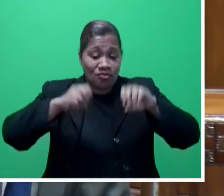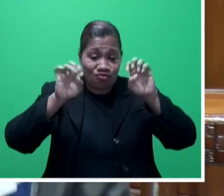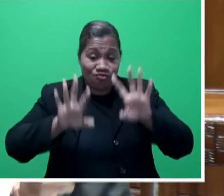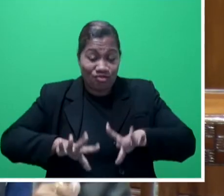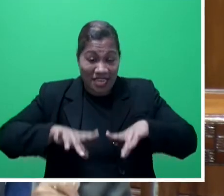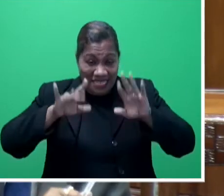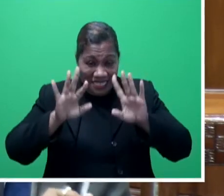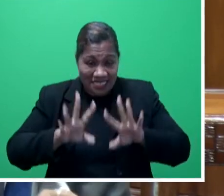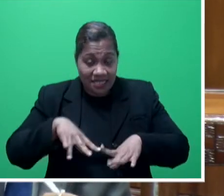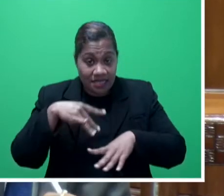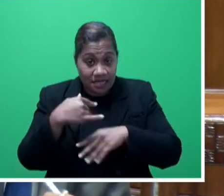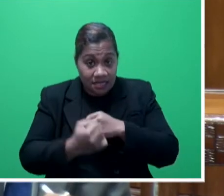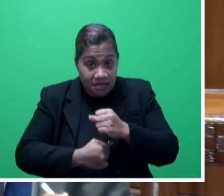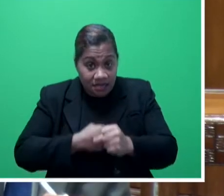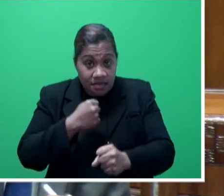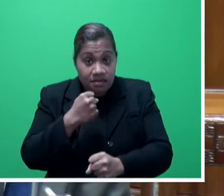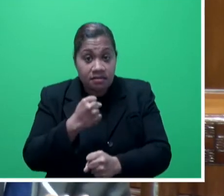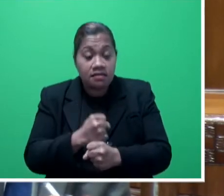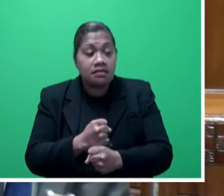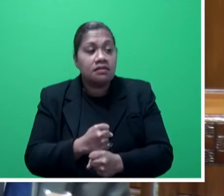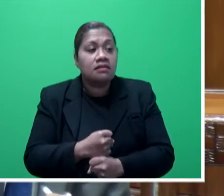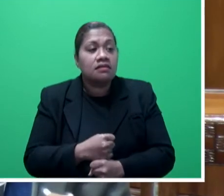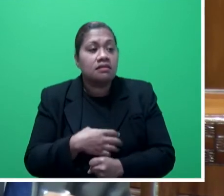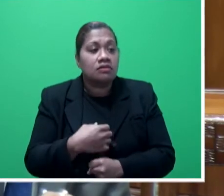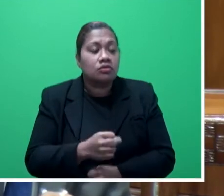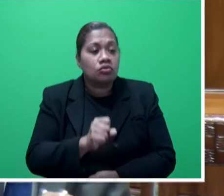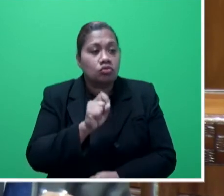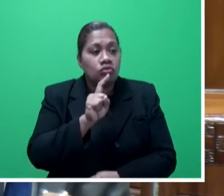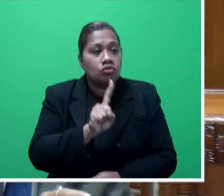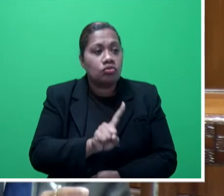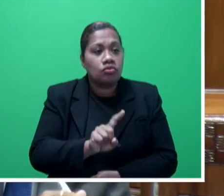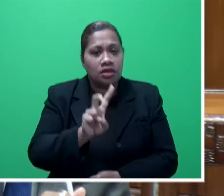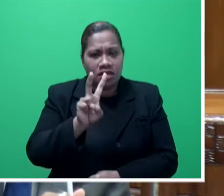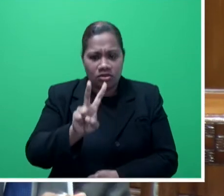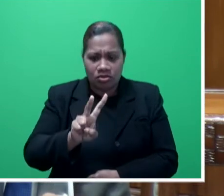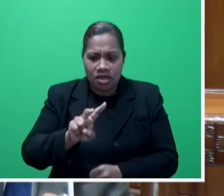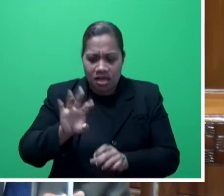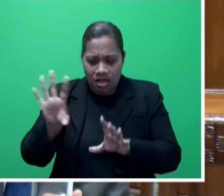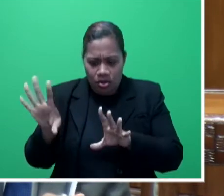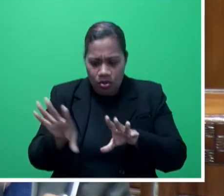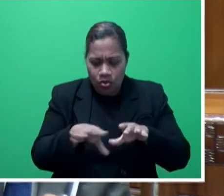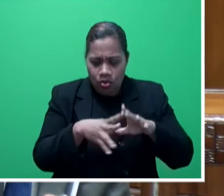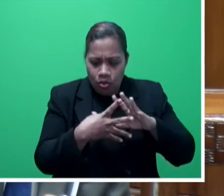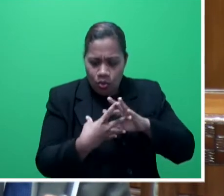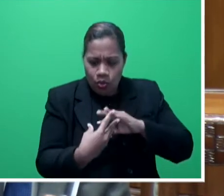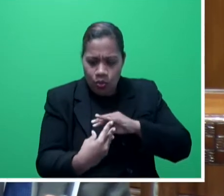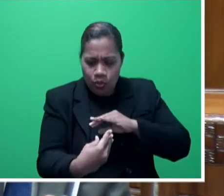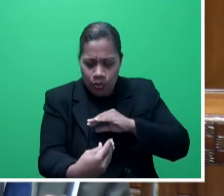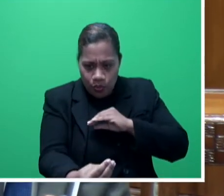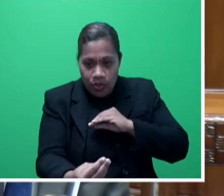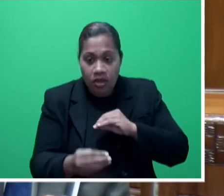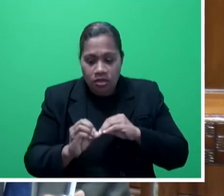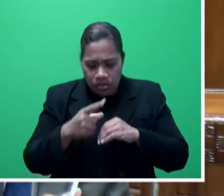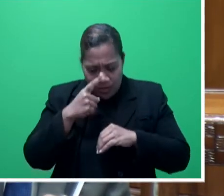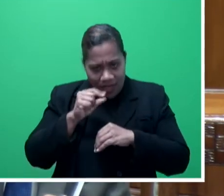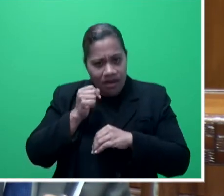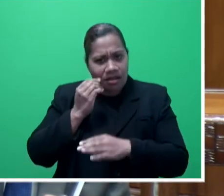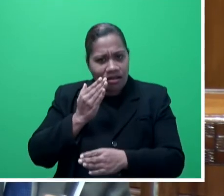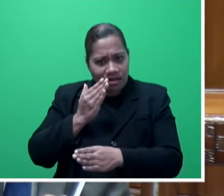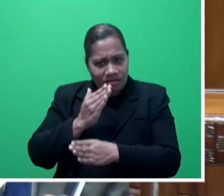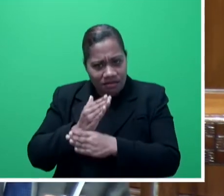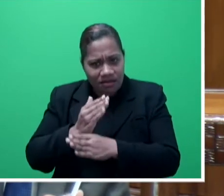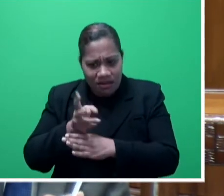desulted retention dams 1 and 2, completely desulted it so that it regains its retention capacity. So,